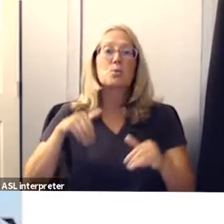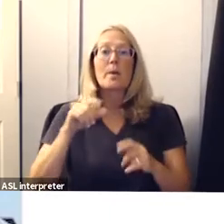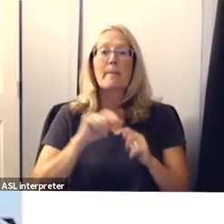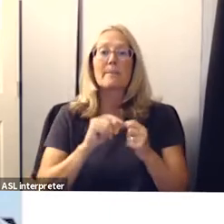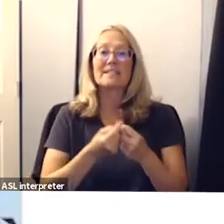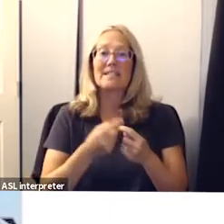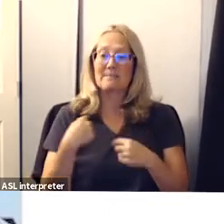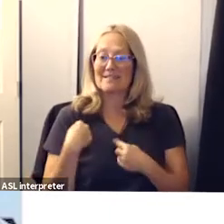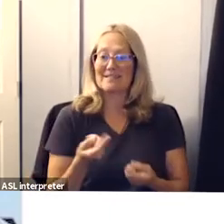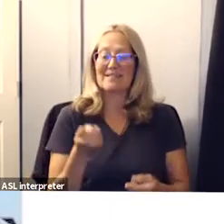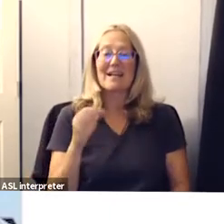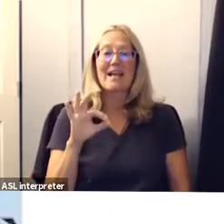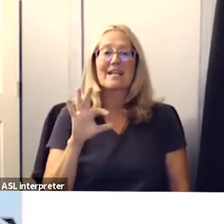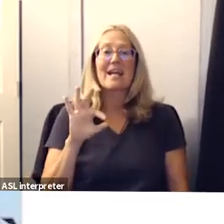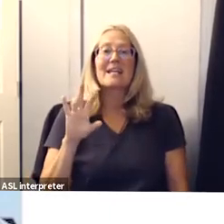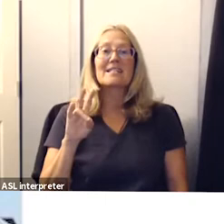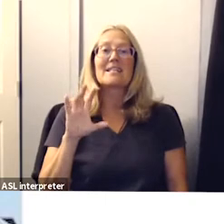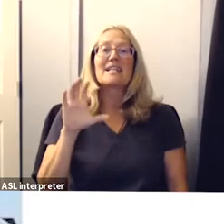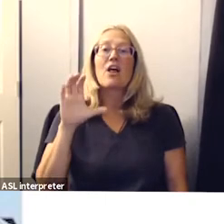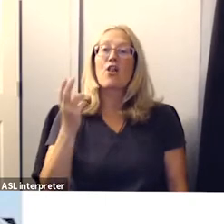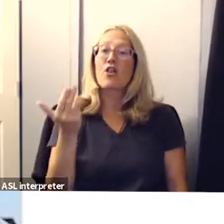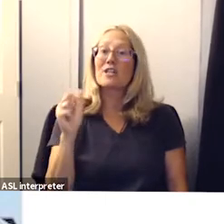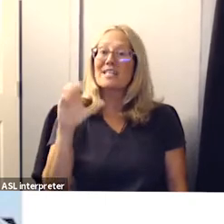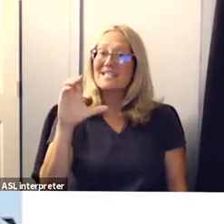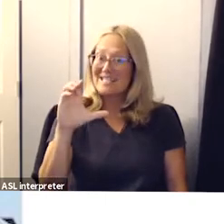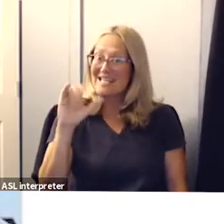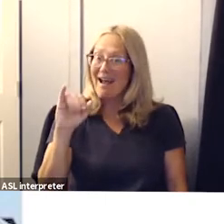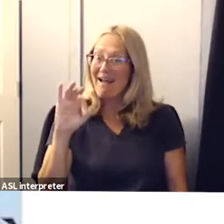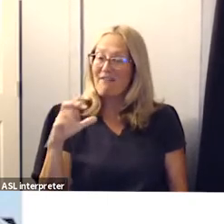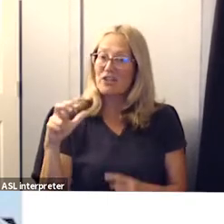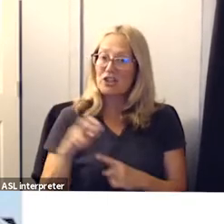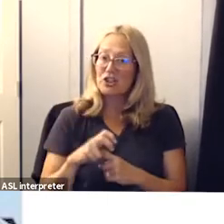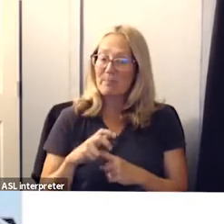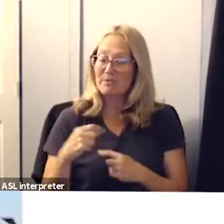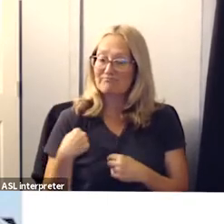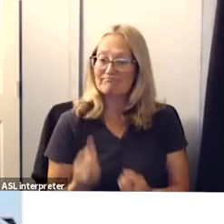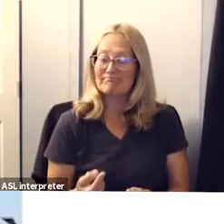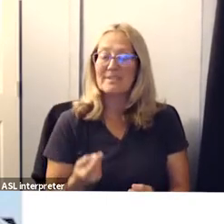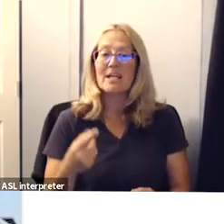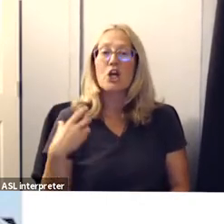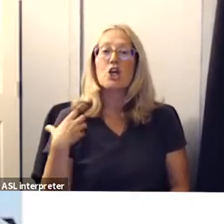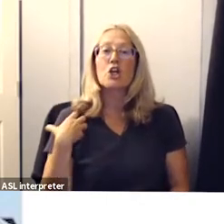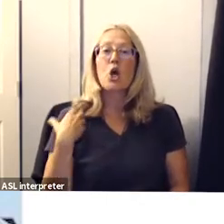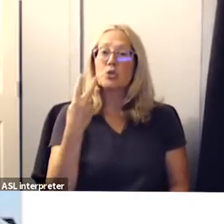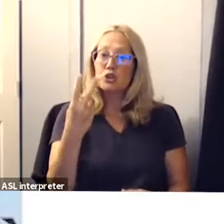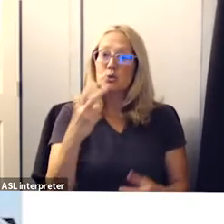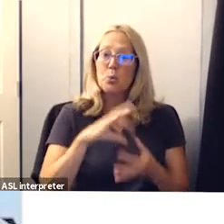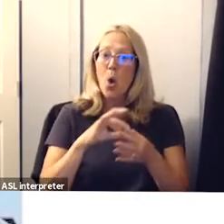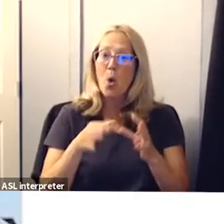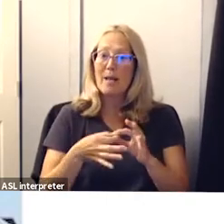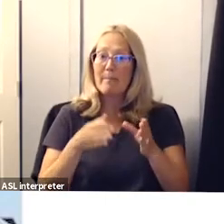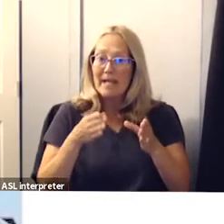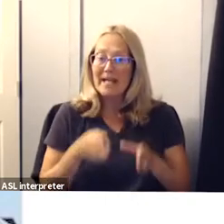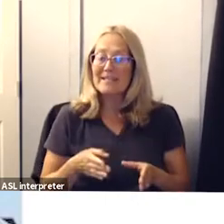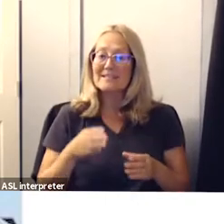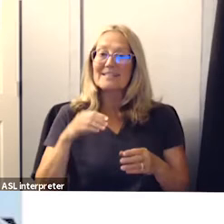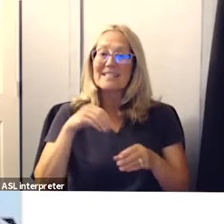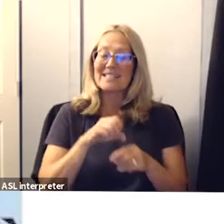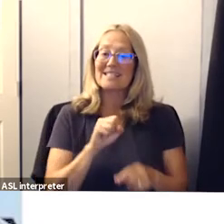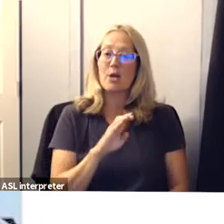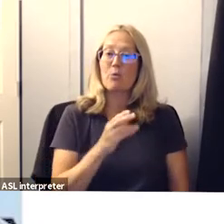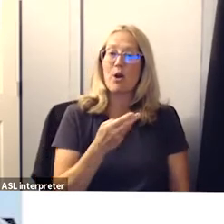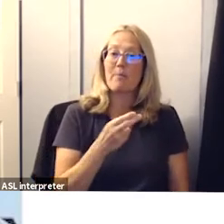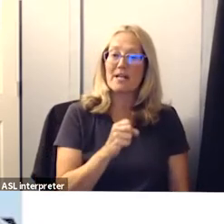he's earned 13 cif water polo championships and coached two olympians who played for him at santa barbara high